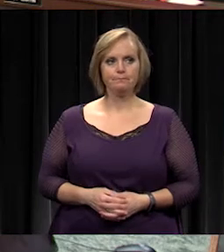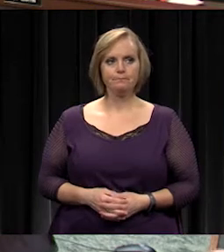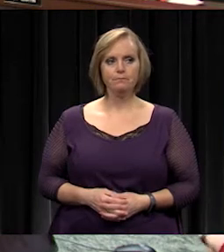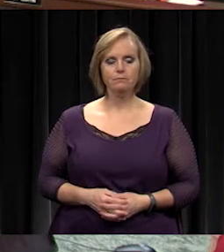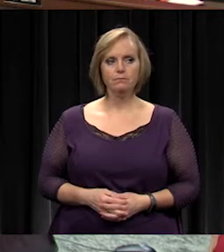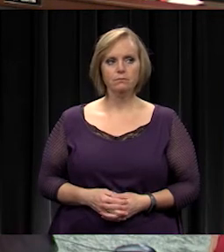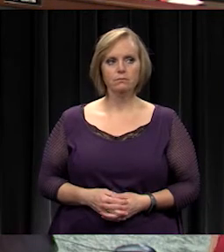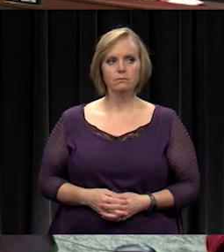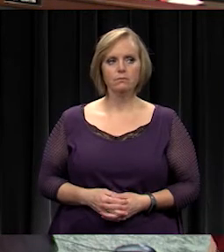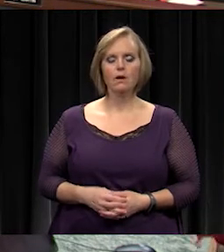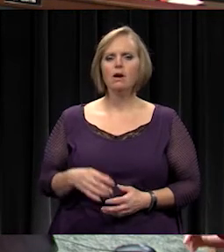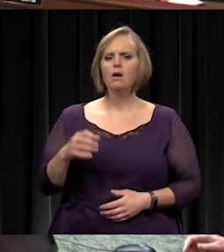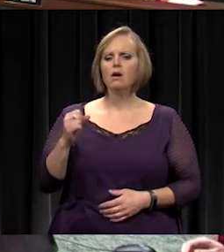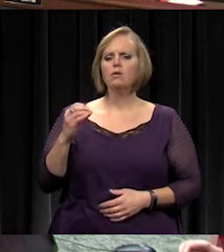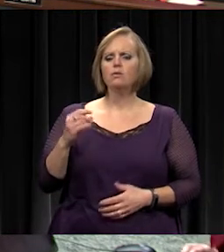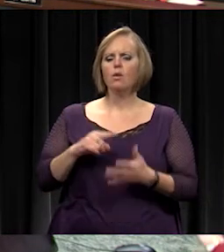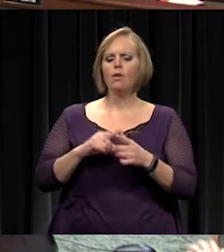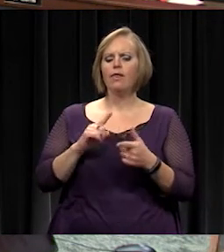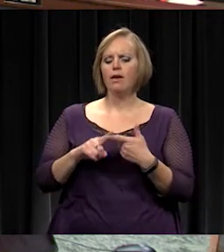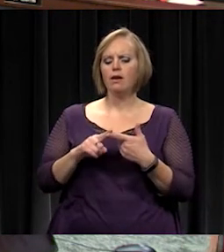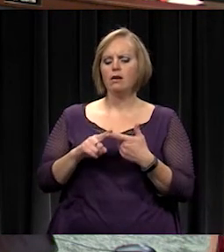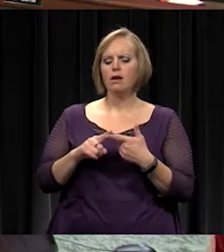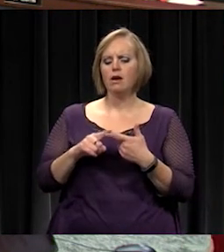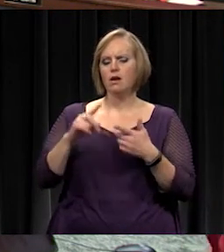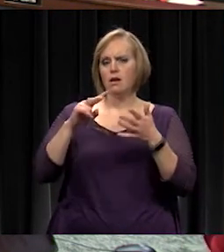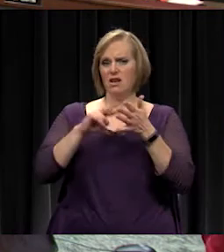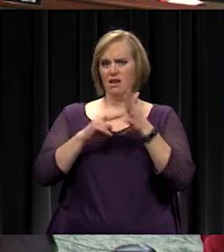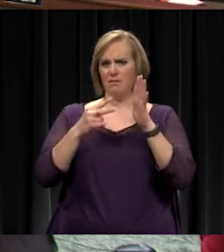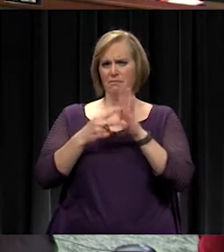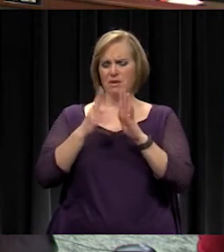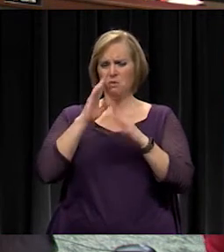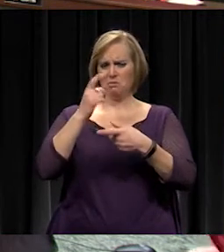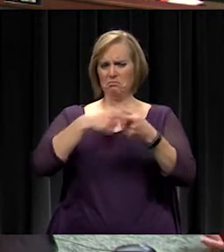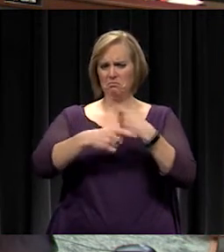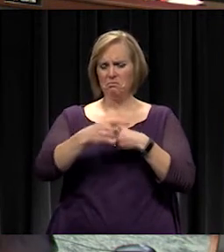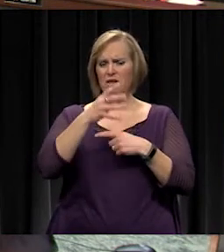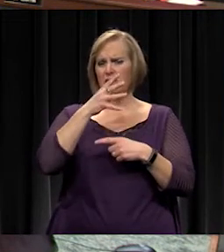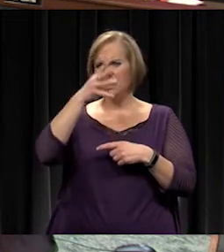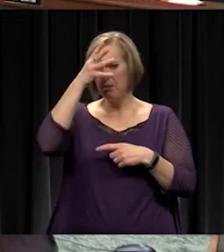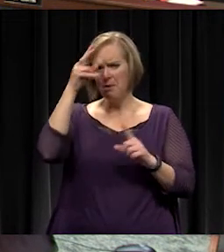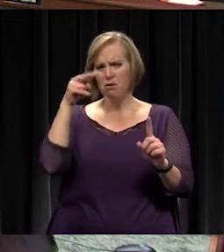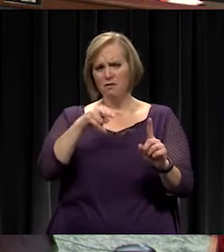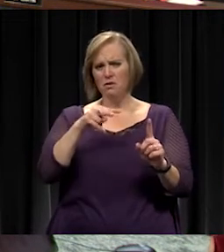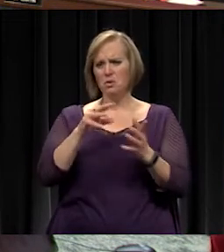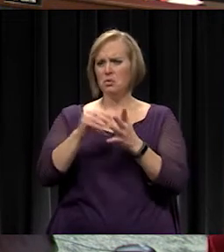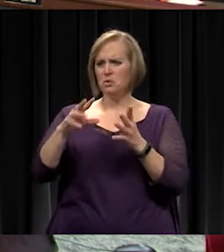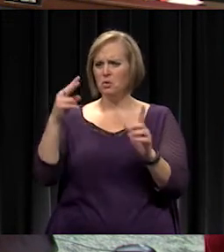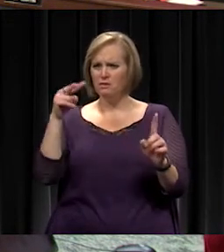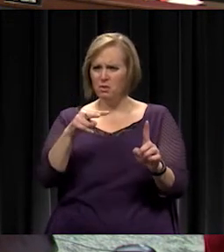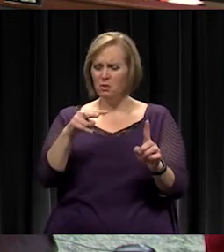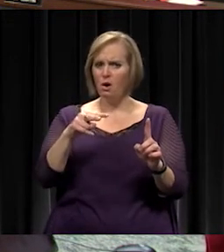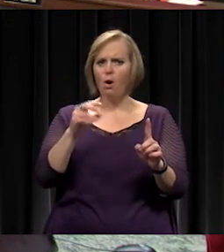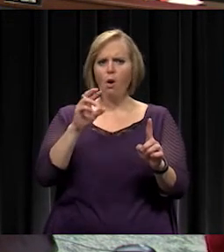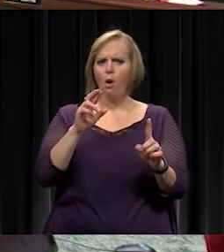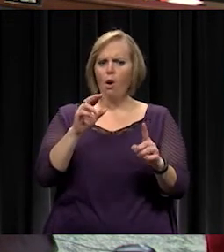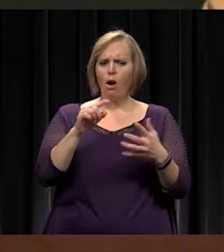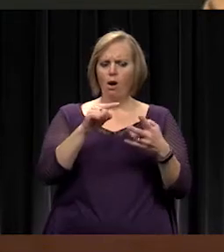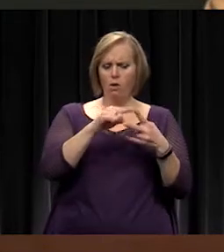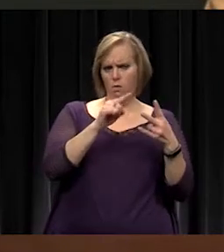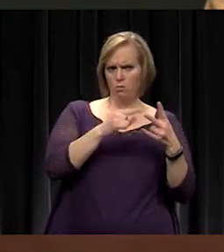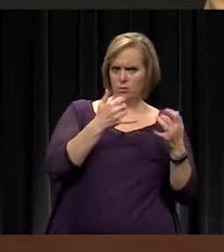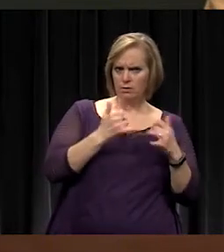So is the intent then, is this going to replace like the parent view, student view, all of those type of things, or are those going to still be available?